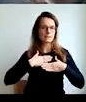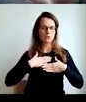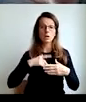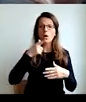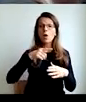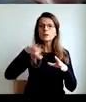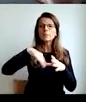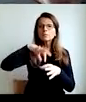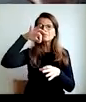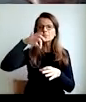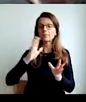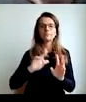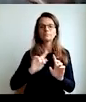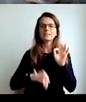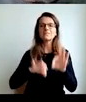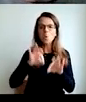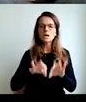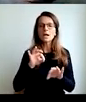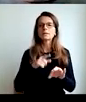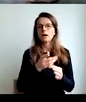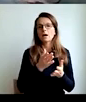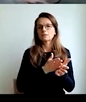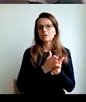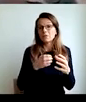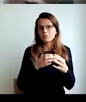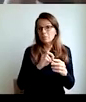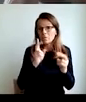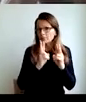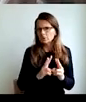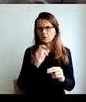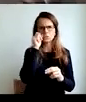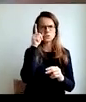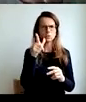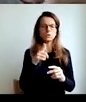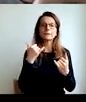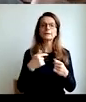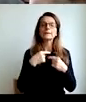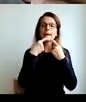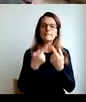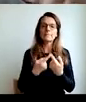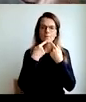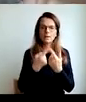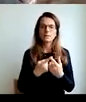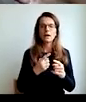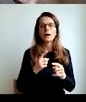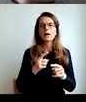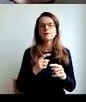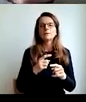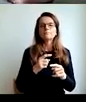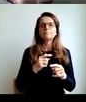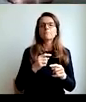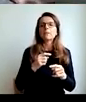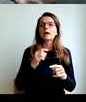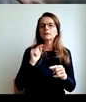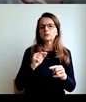selfish, and a person to lead the society with such an attitude, that's obvious, and